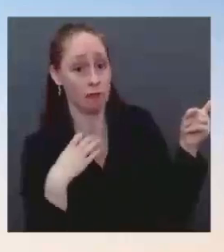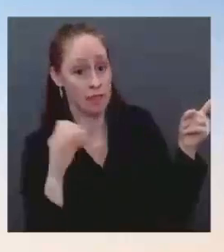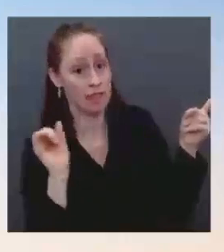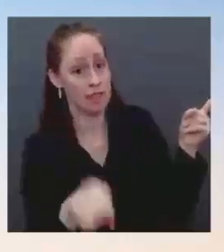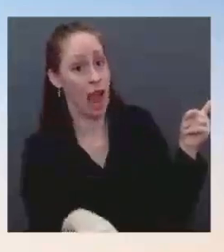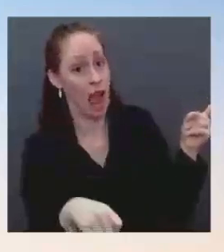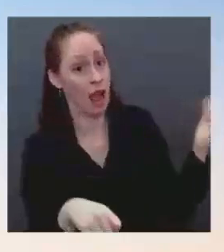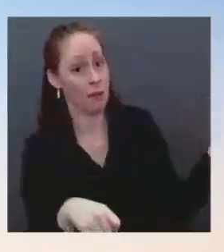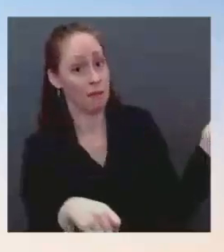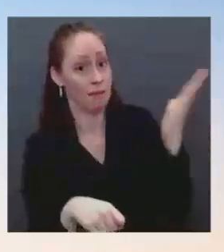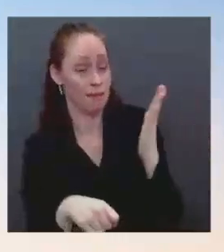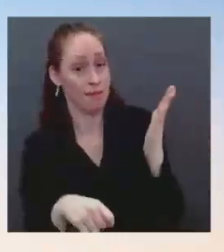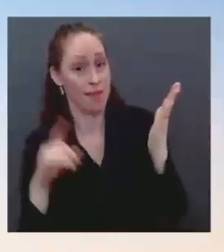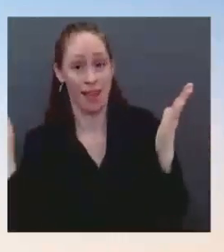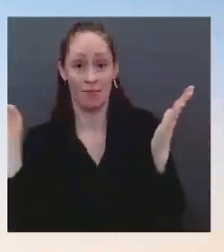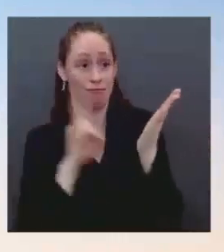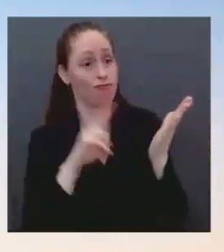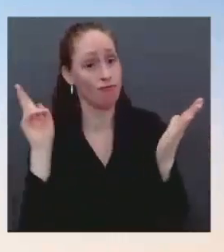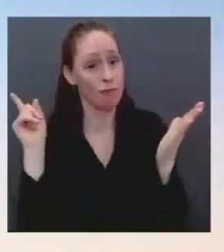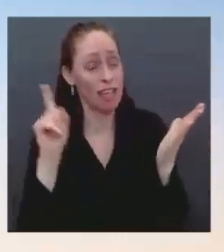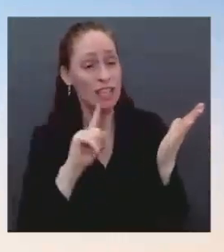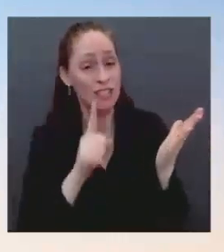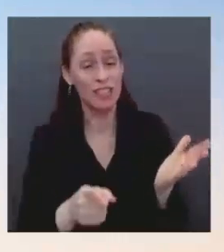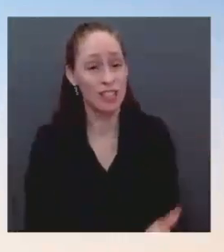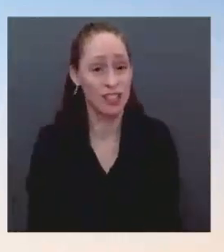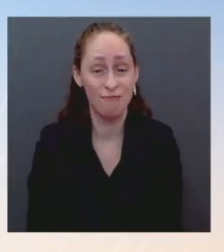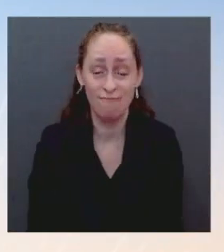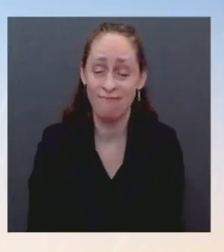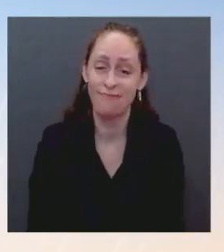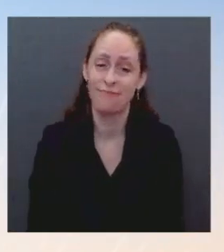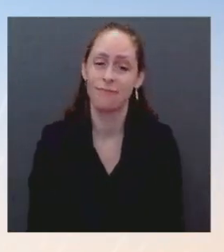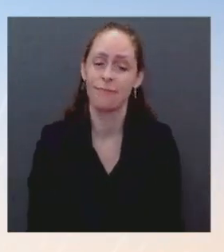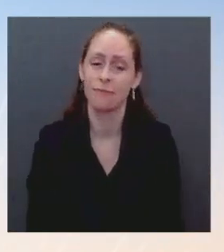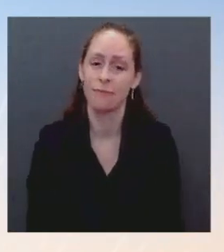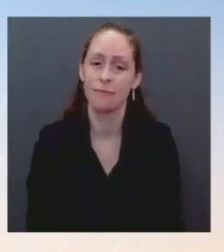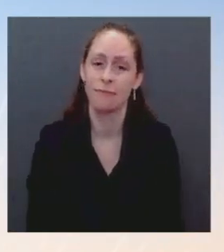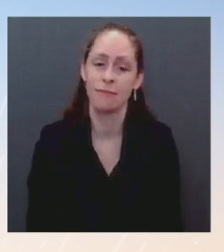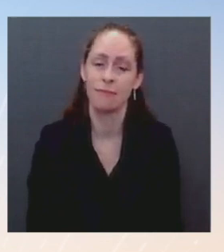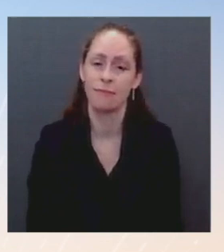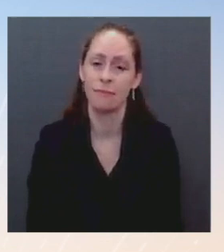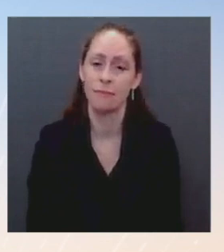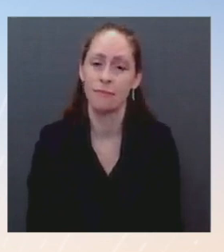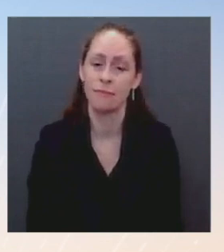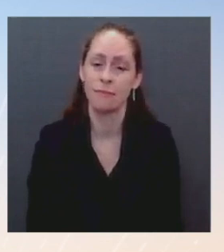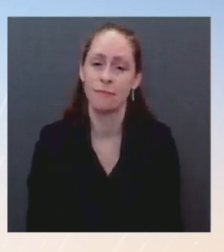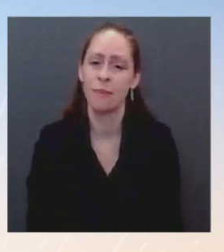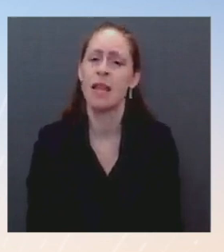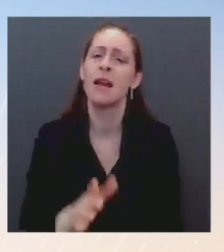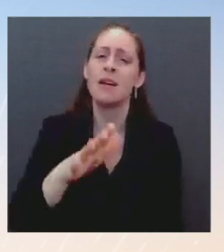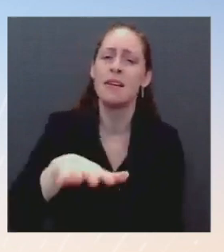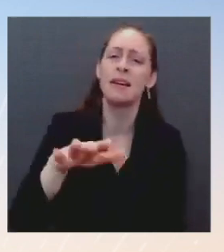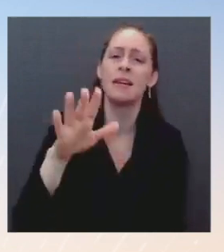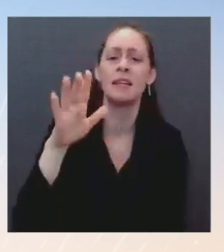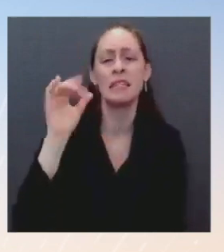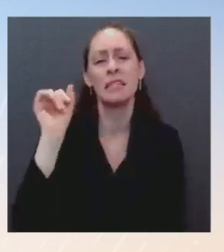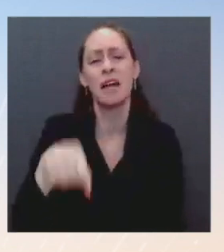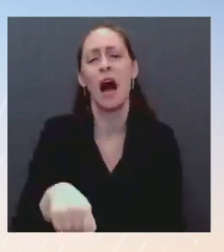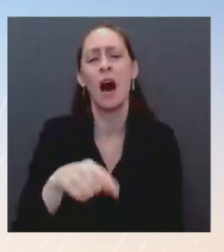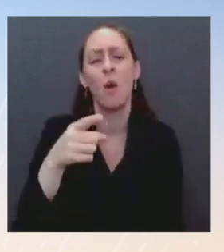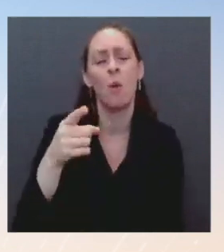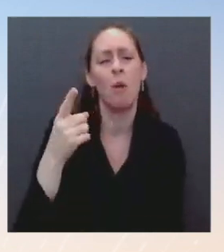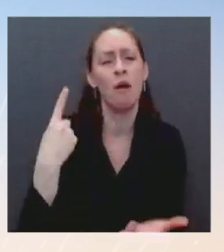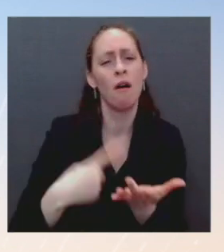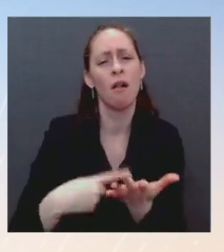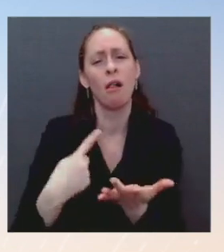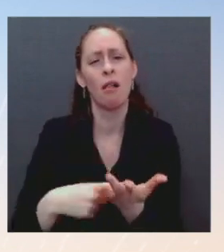The the trip on Friday to Pittsburgh, can you talk a little bit more about why the President is taking this trip? Is this about the President getting out